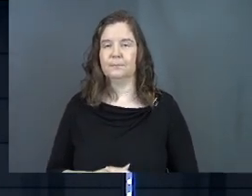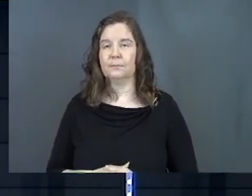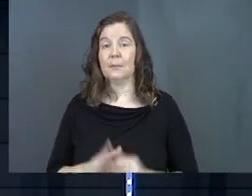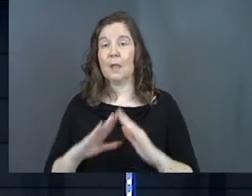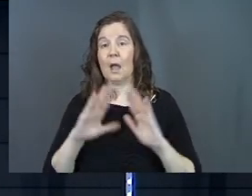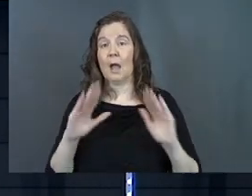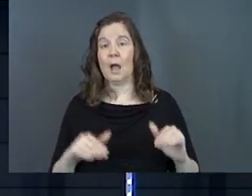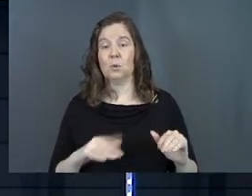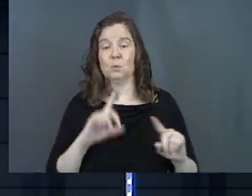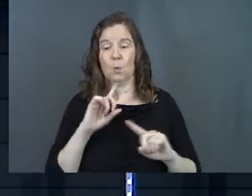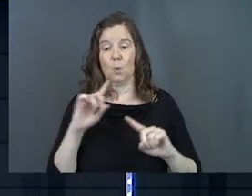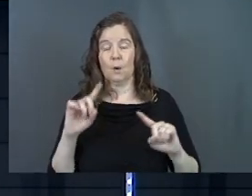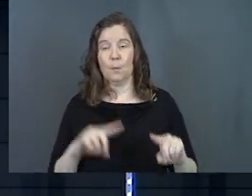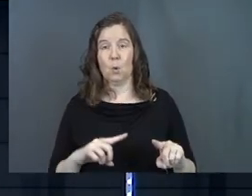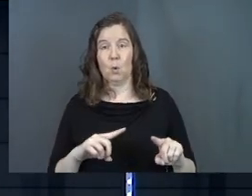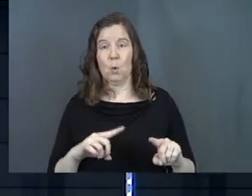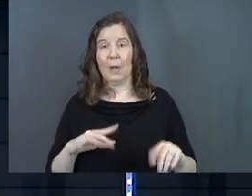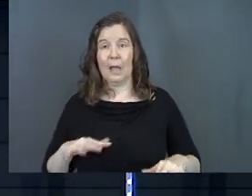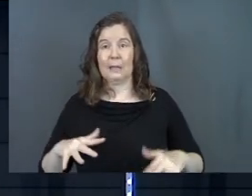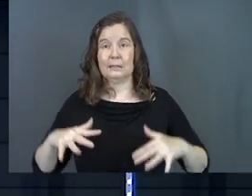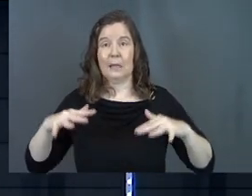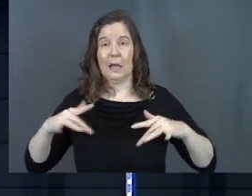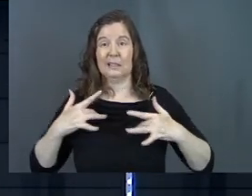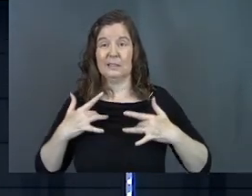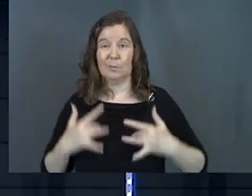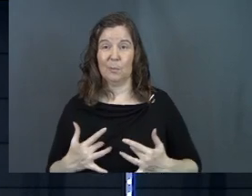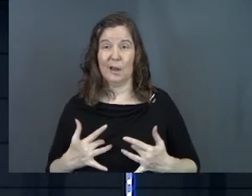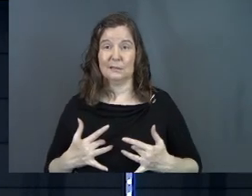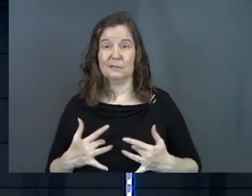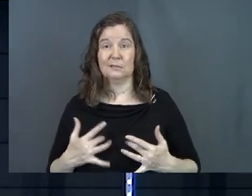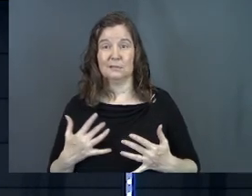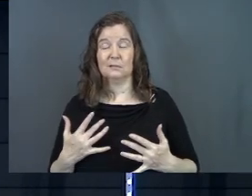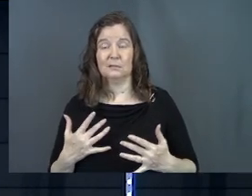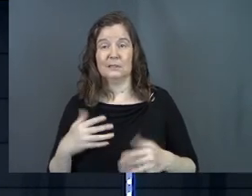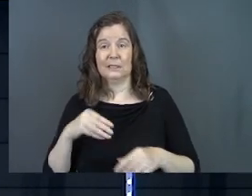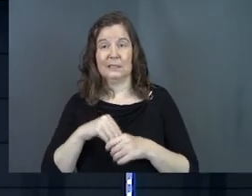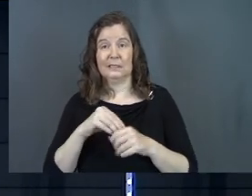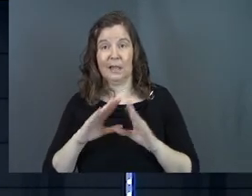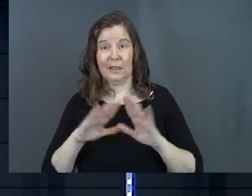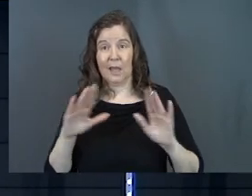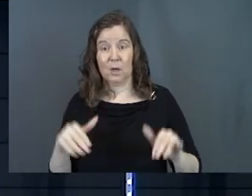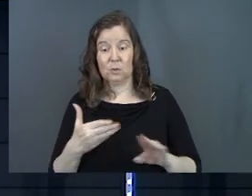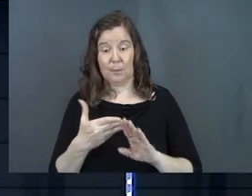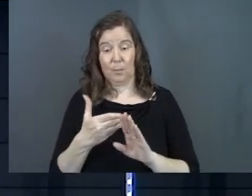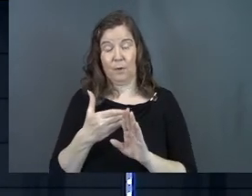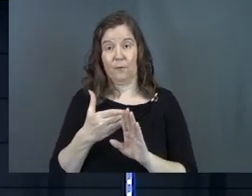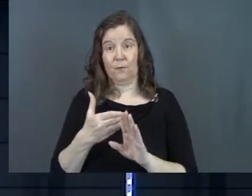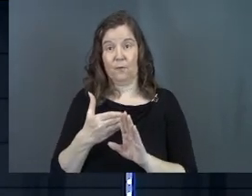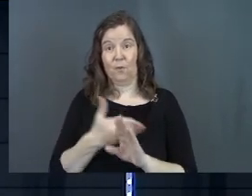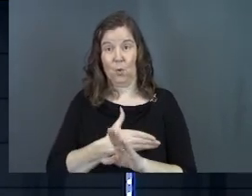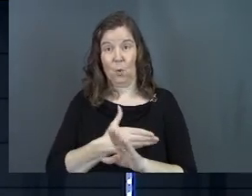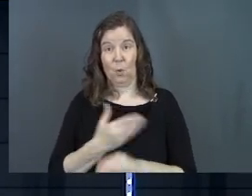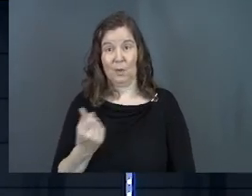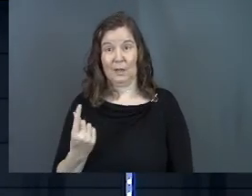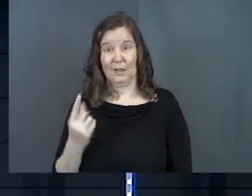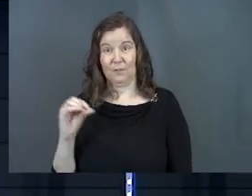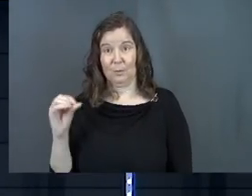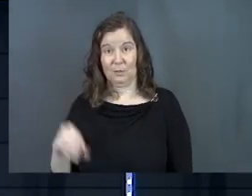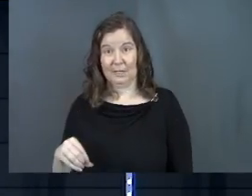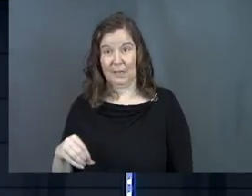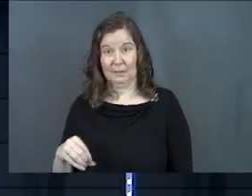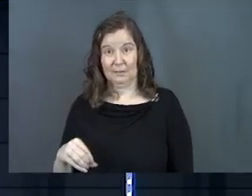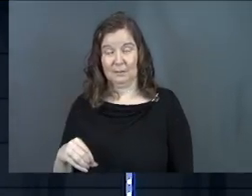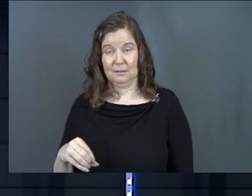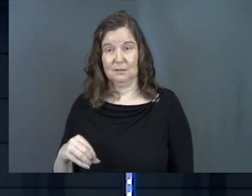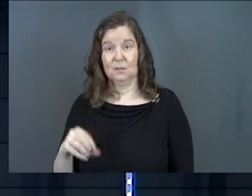Households that report anxiety and depressive disorder inside their households, before it was 11%.